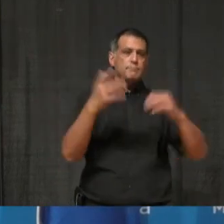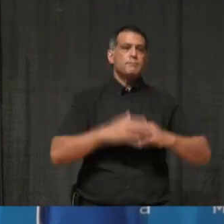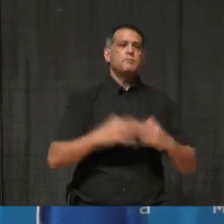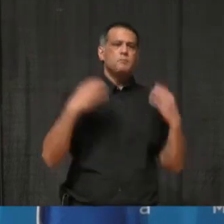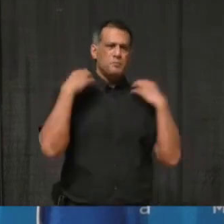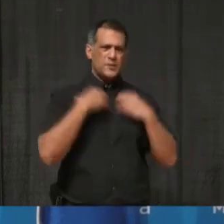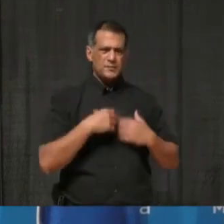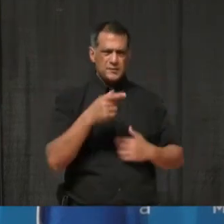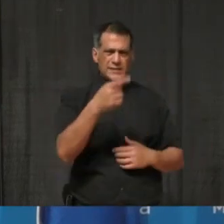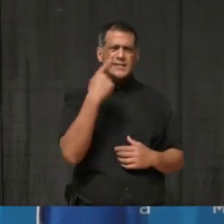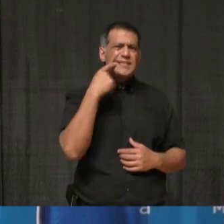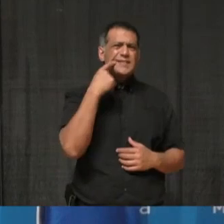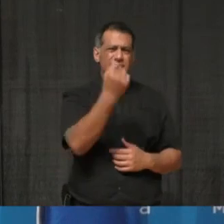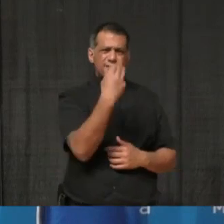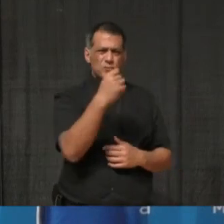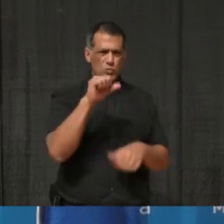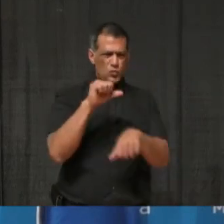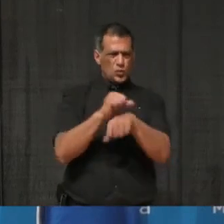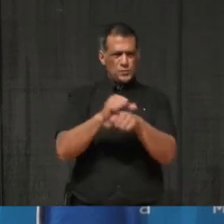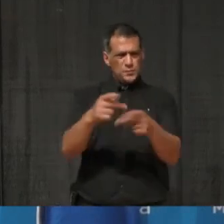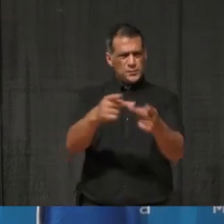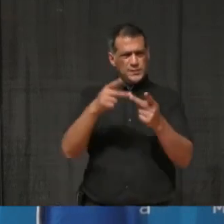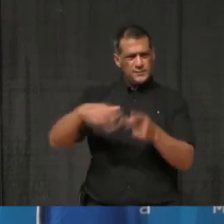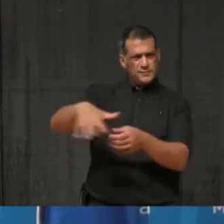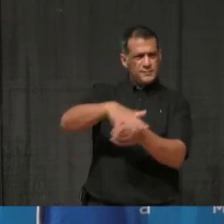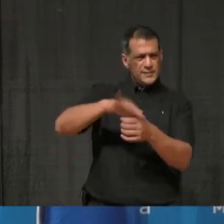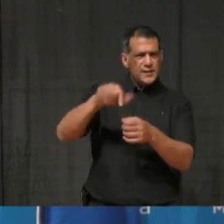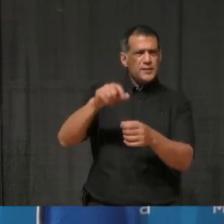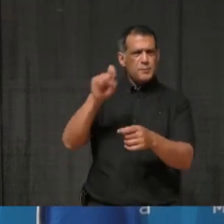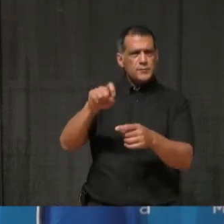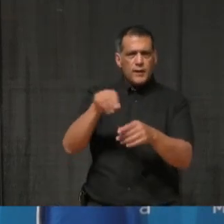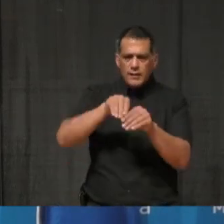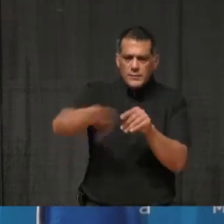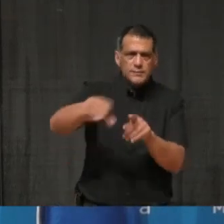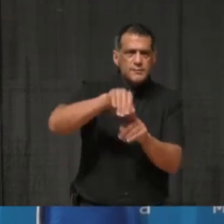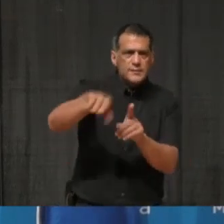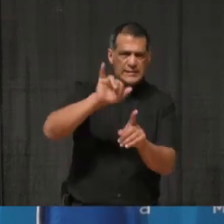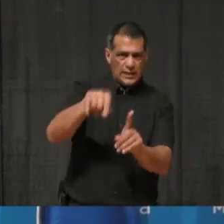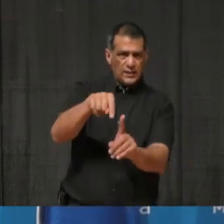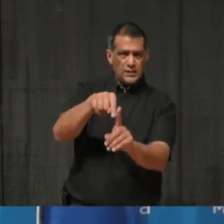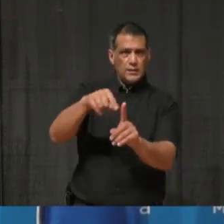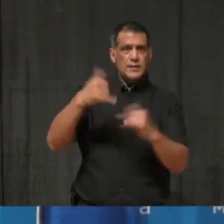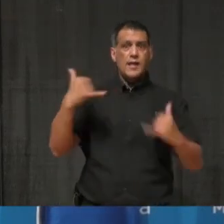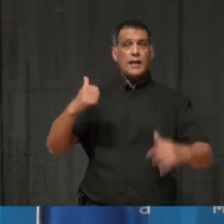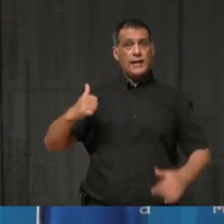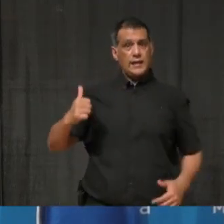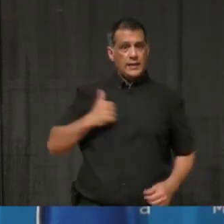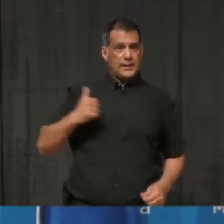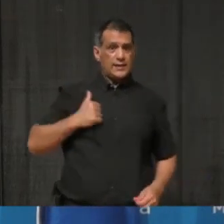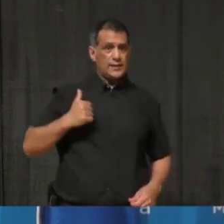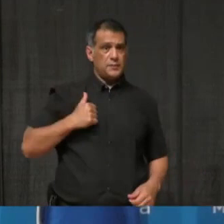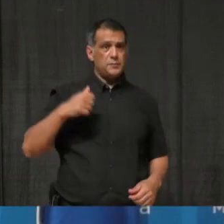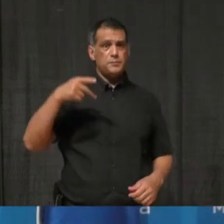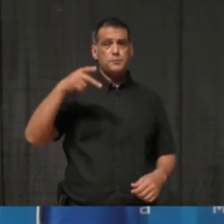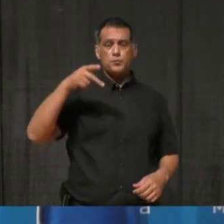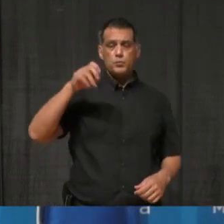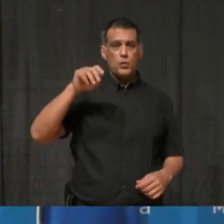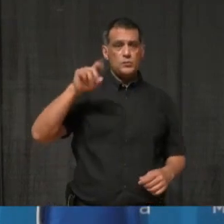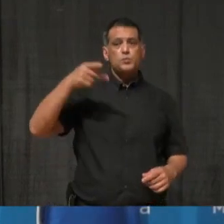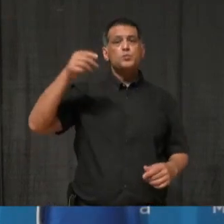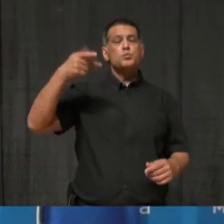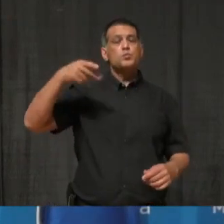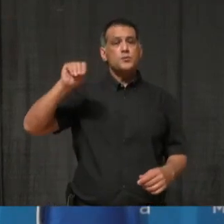workplaces being a major source of outbreak. Today, we've learned from Canada Post confirming to CP24 that